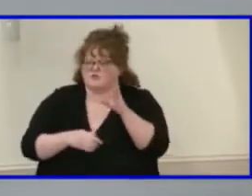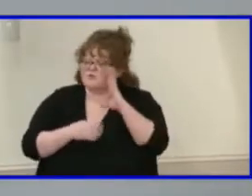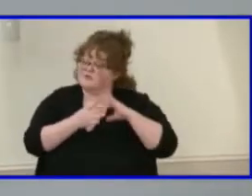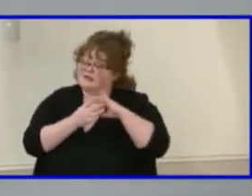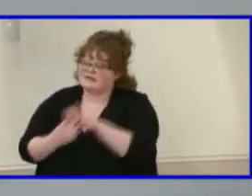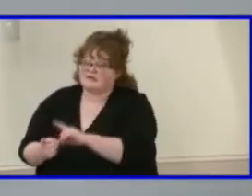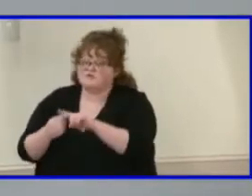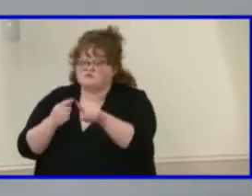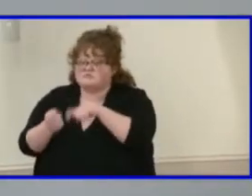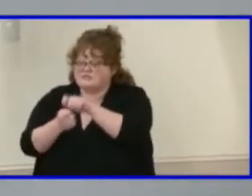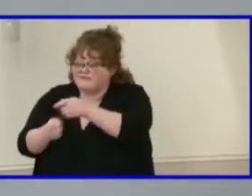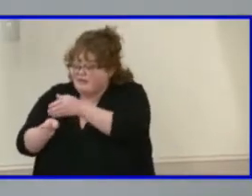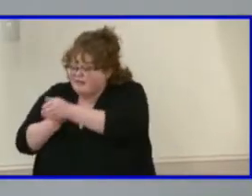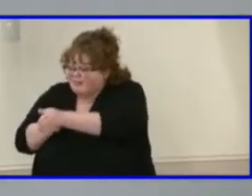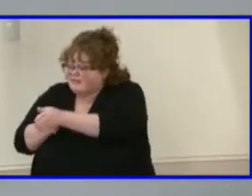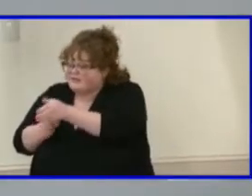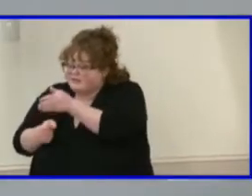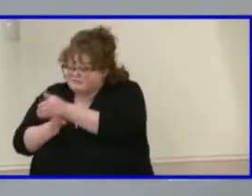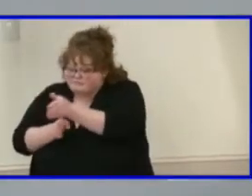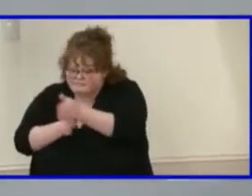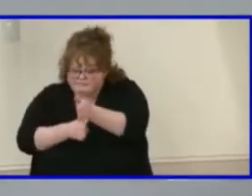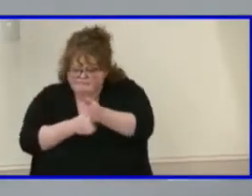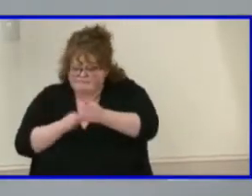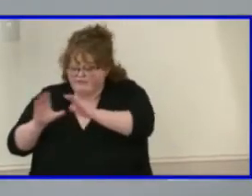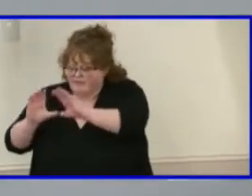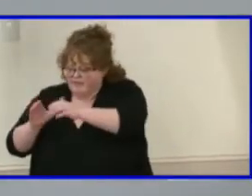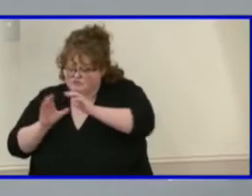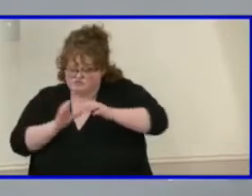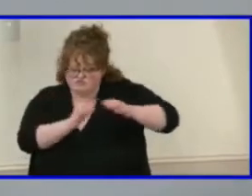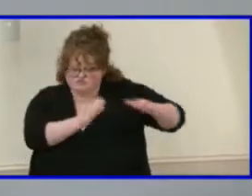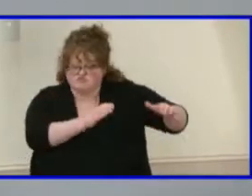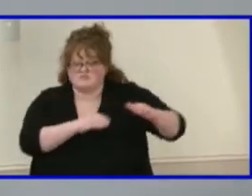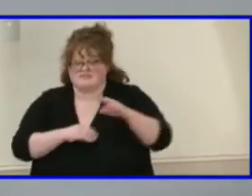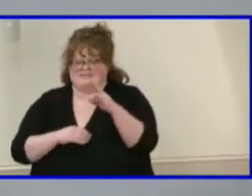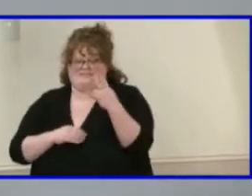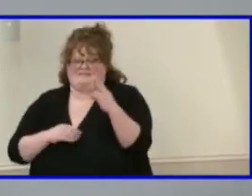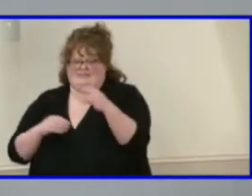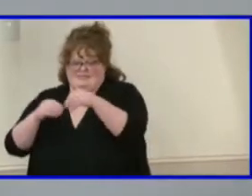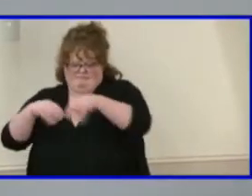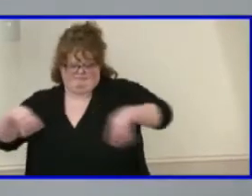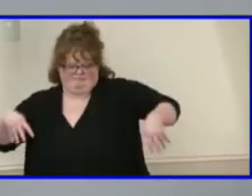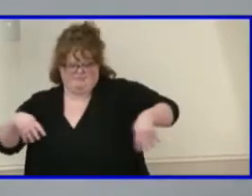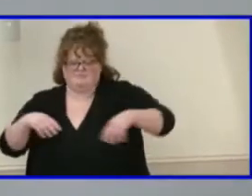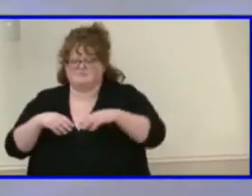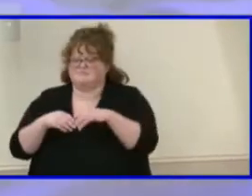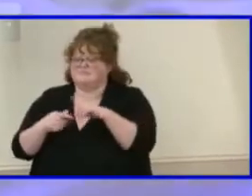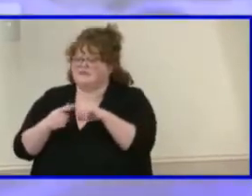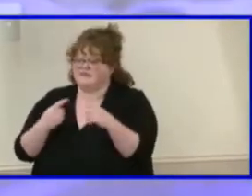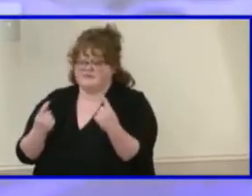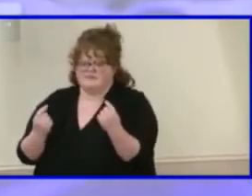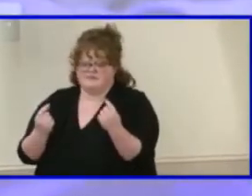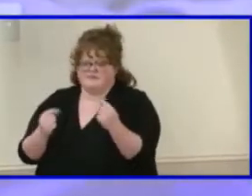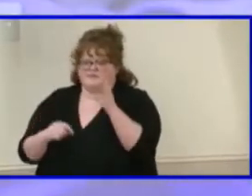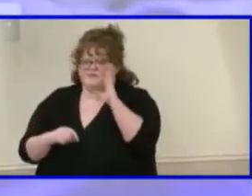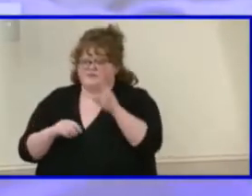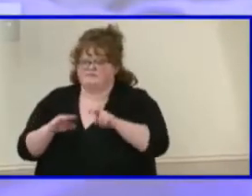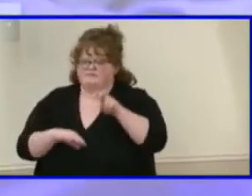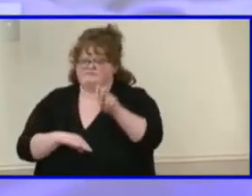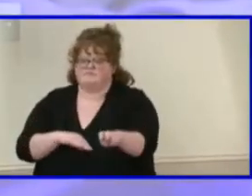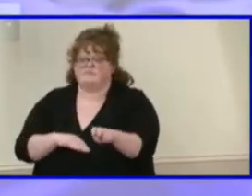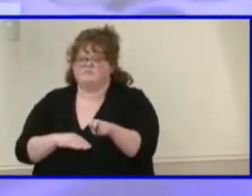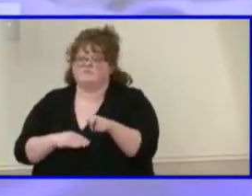can explore any of the 17 career clusters individually. From here, students can move directly to step number two.